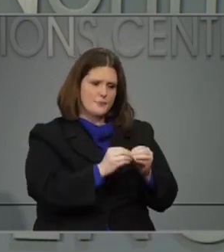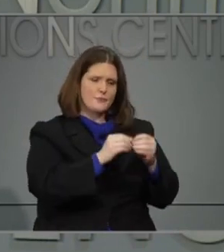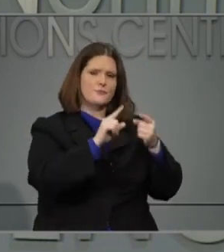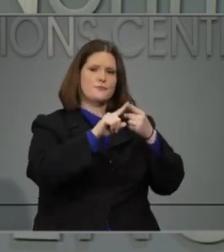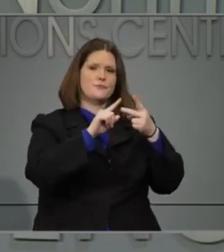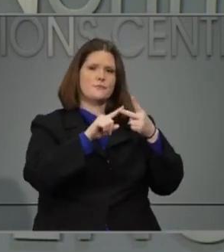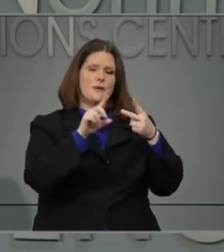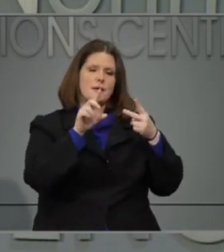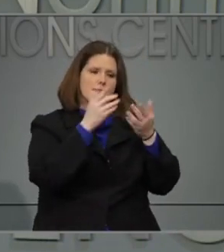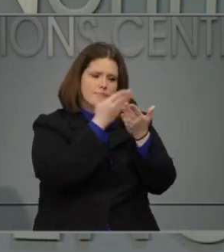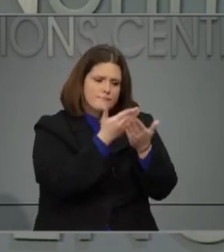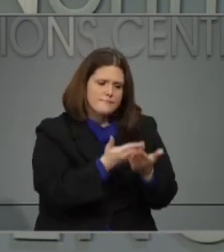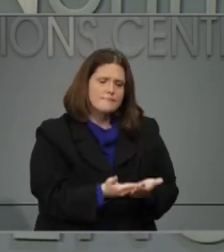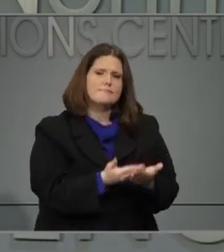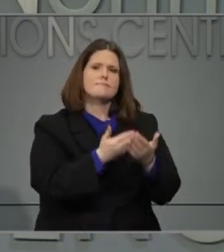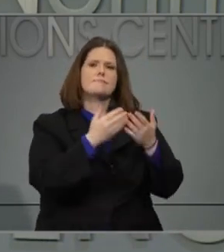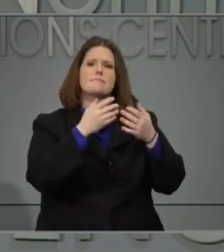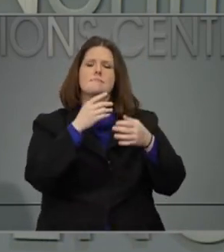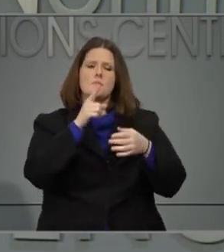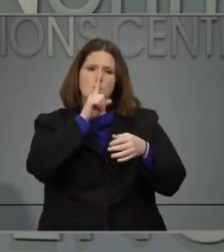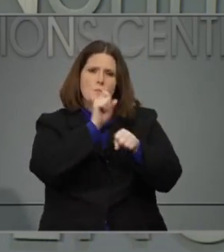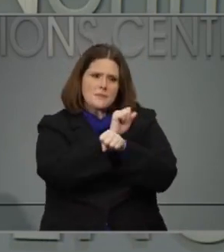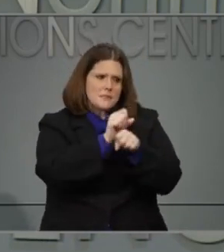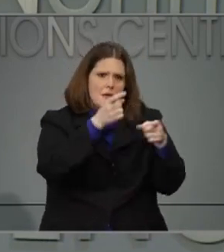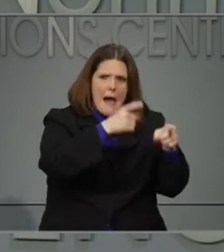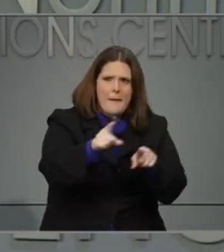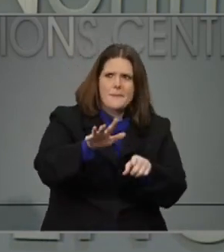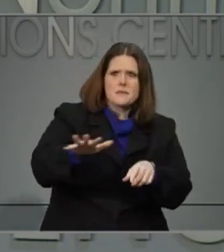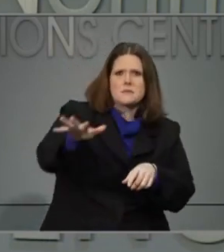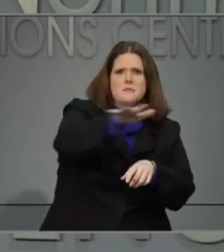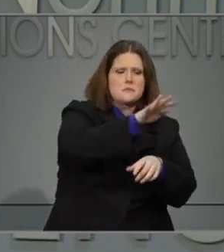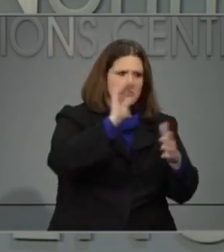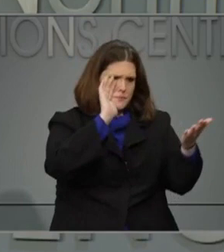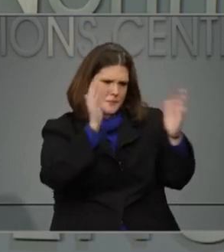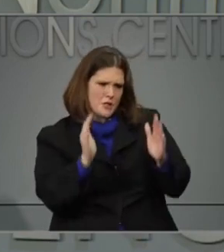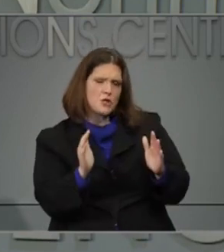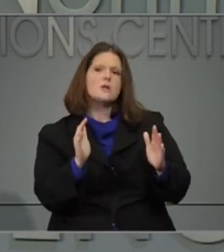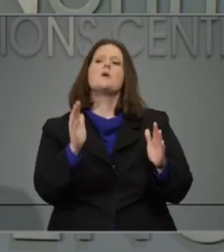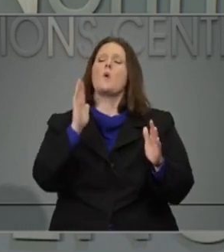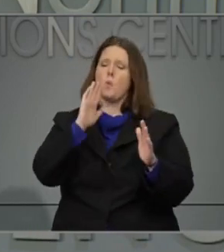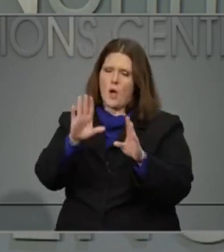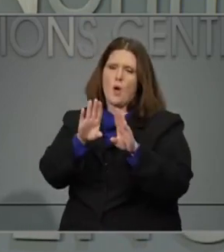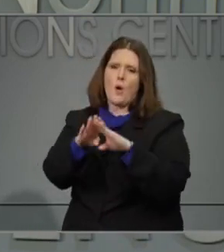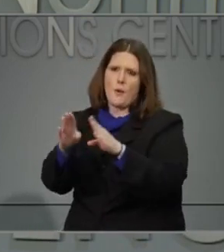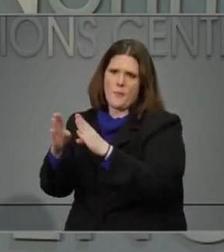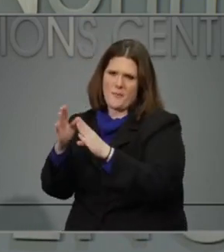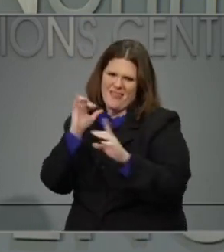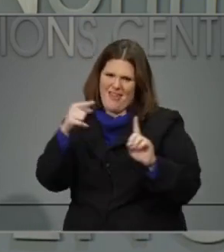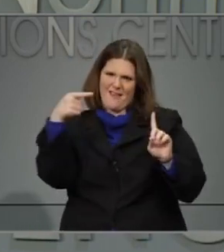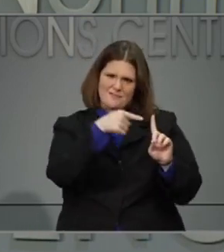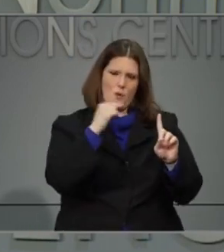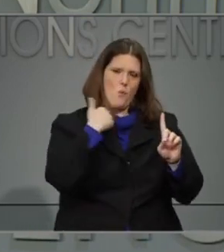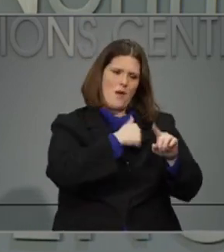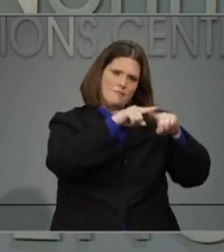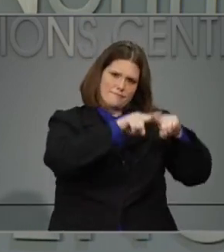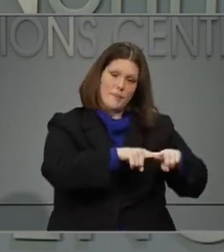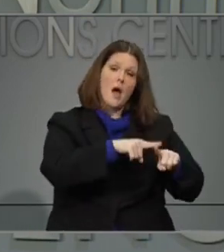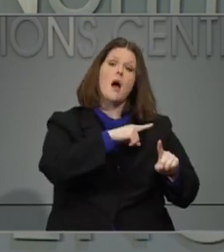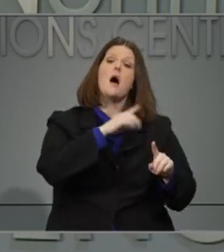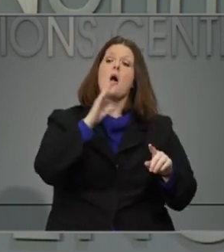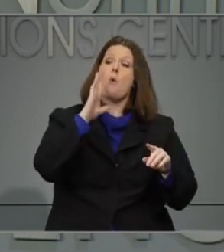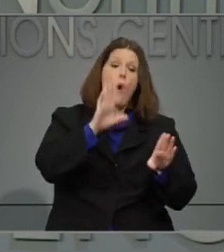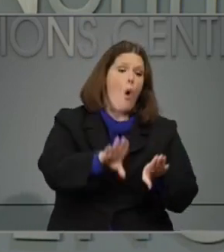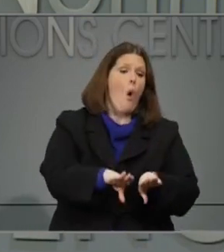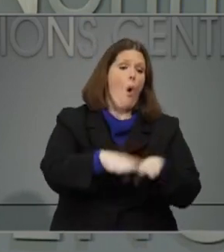make decisions about moving forward and we're going to involve our business community in helping us make decisions about how